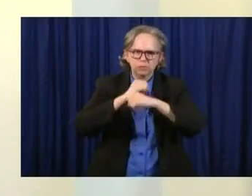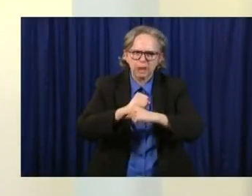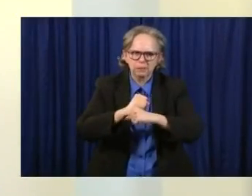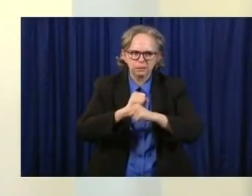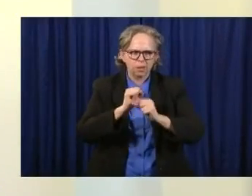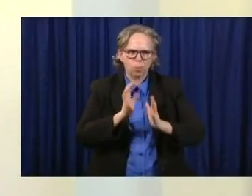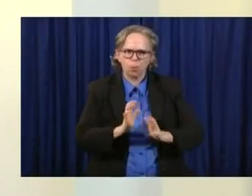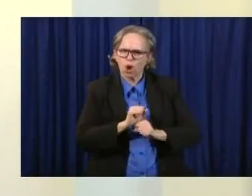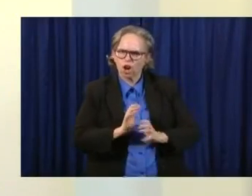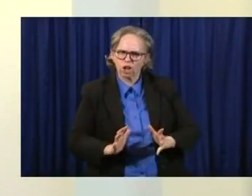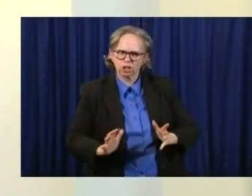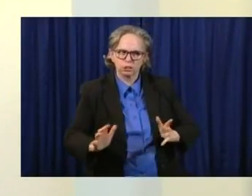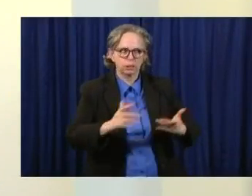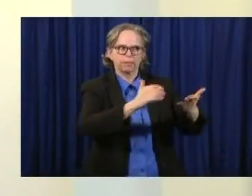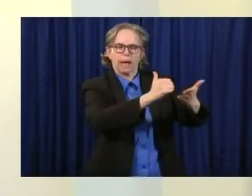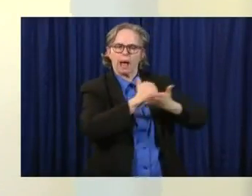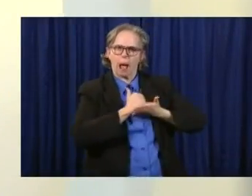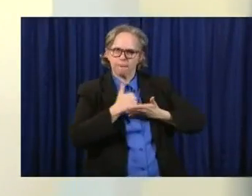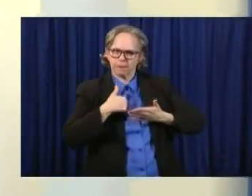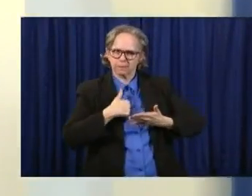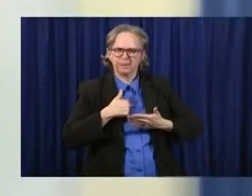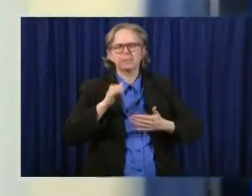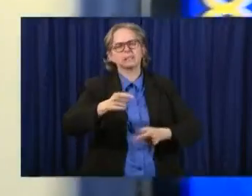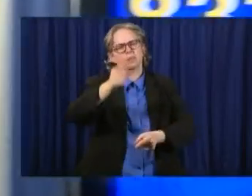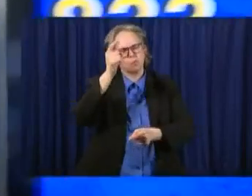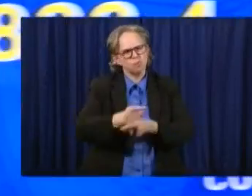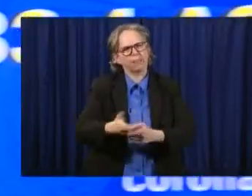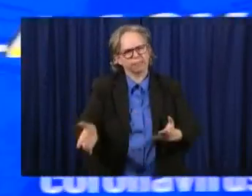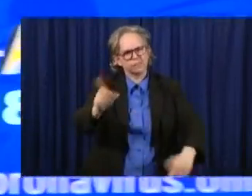And that's the right thing to do. Thank you.